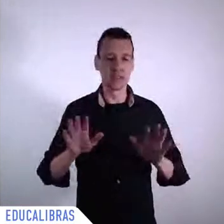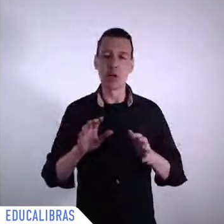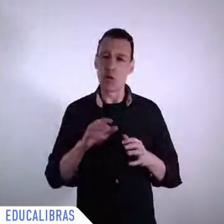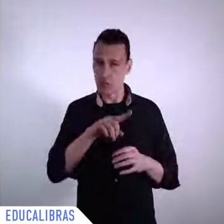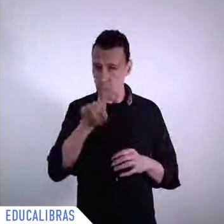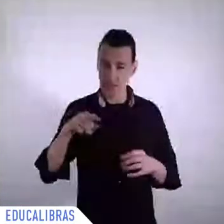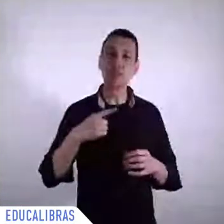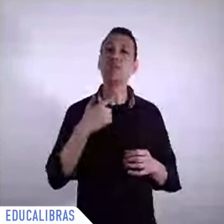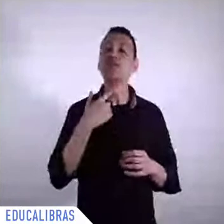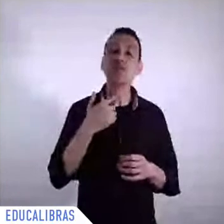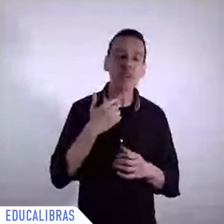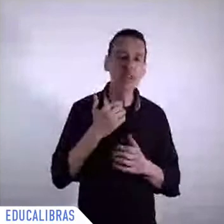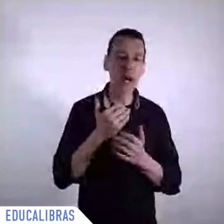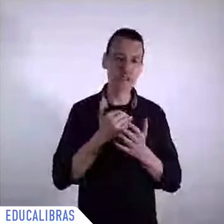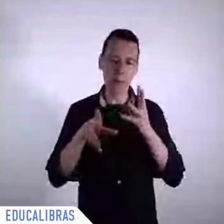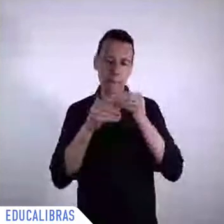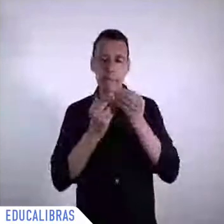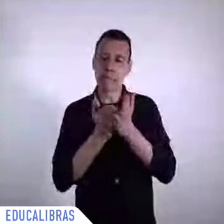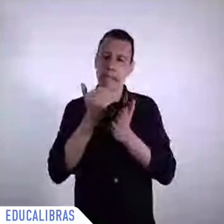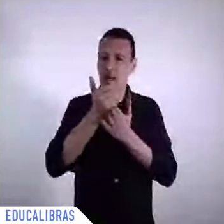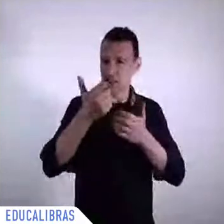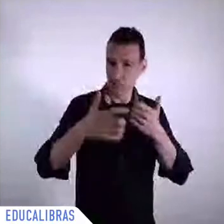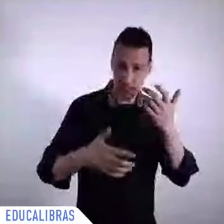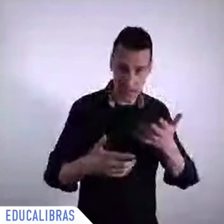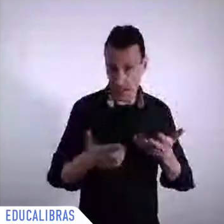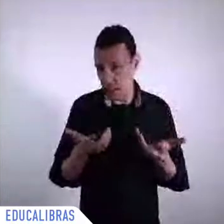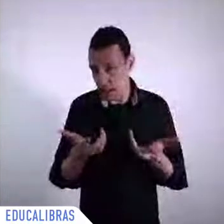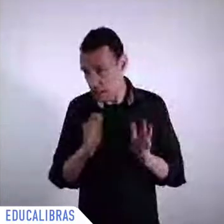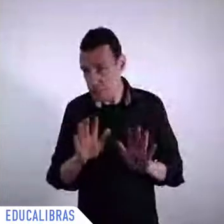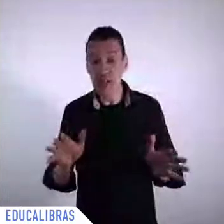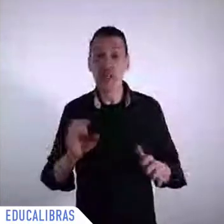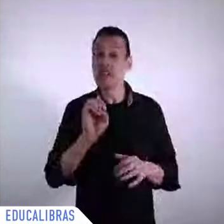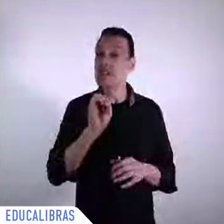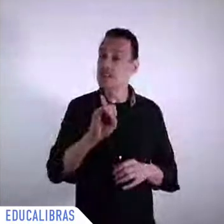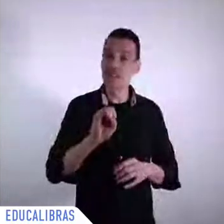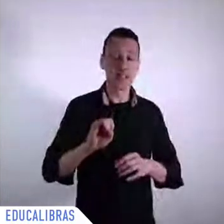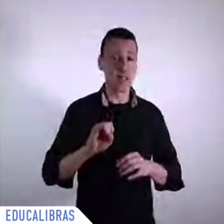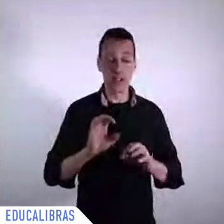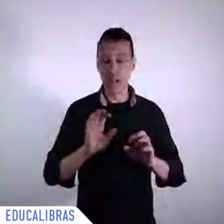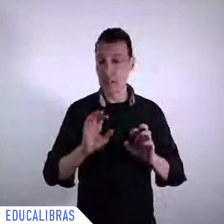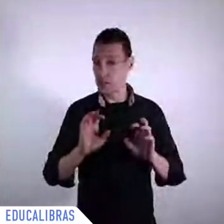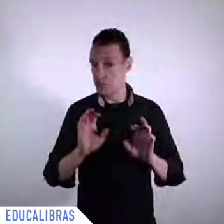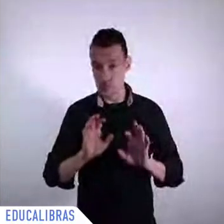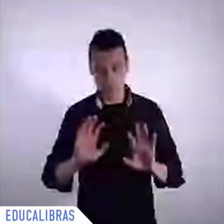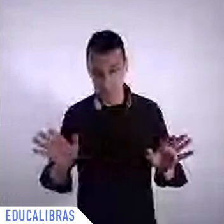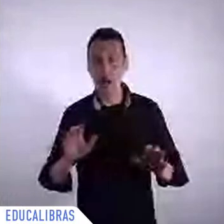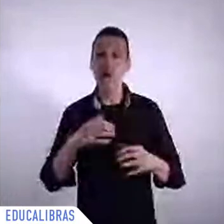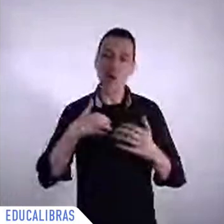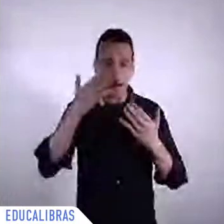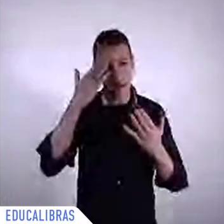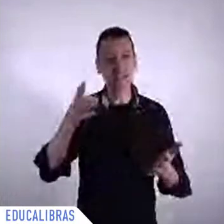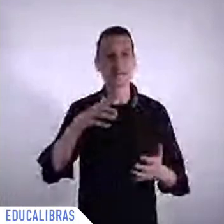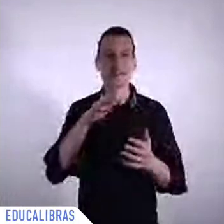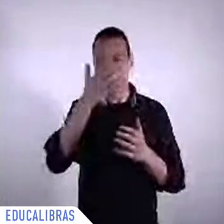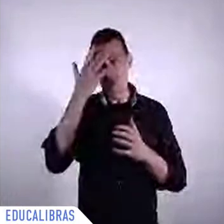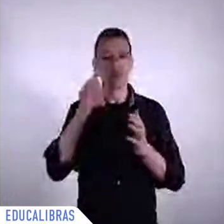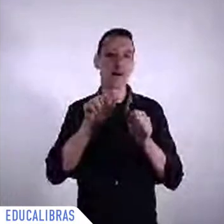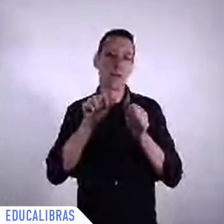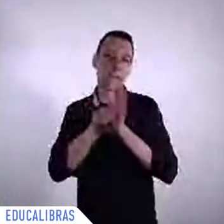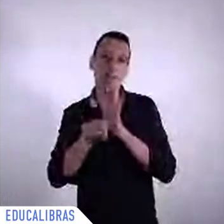for the quality of their questions and also the panelists for the quality of their answers